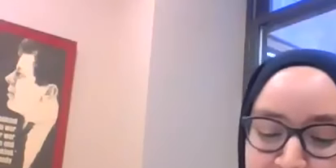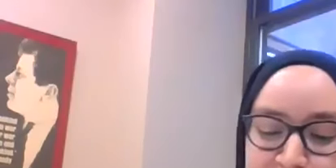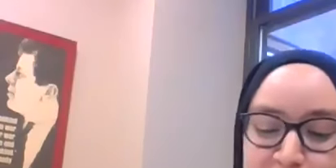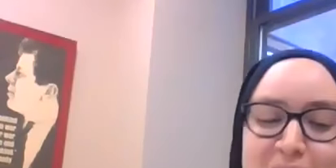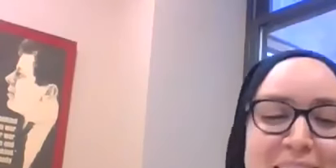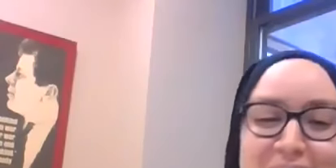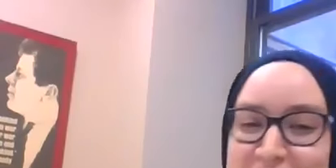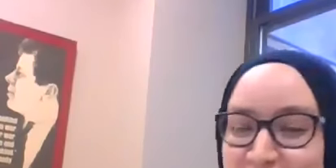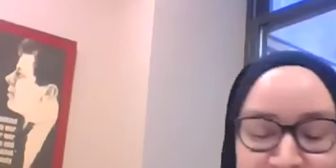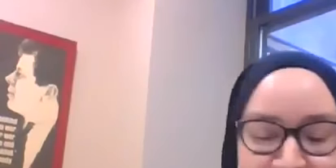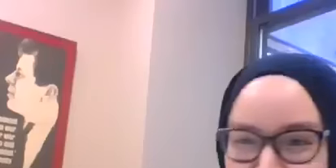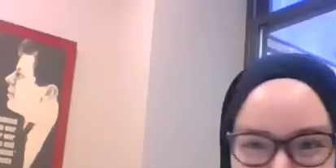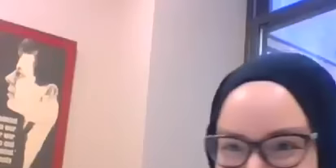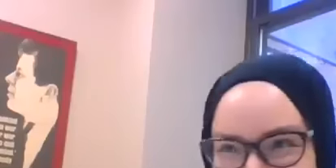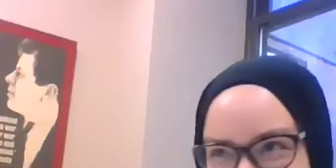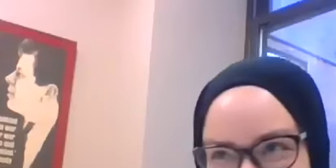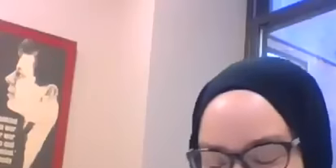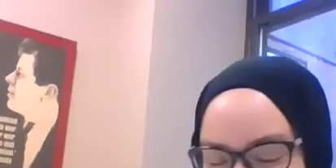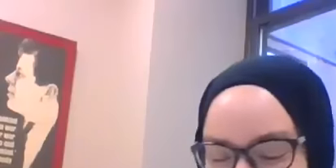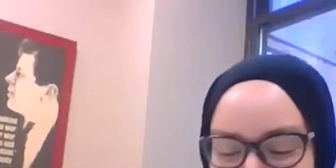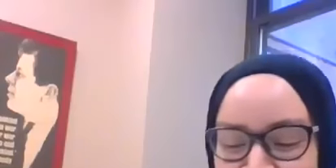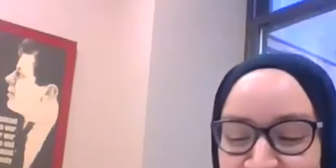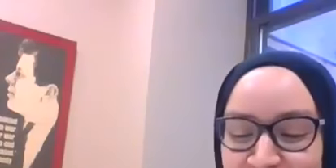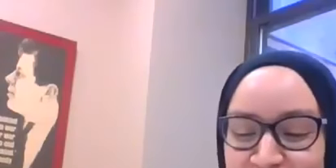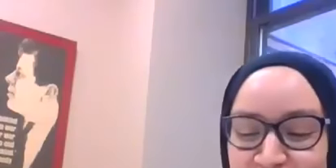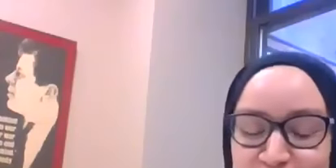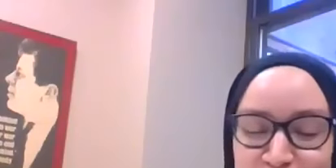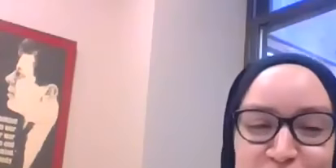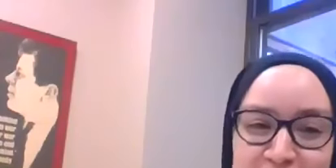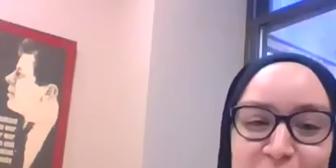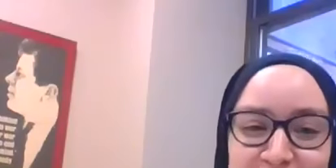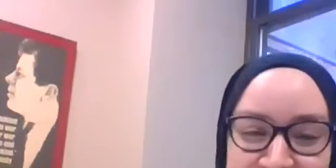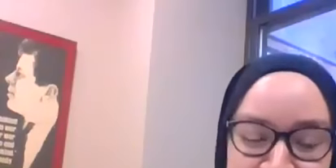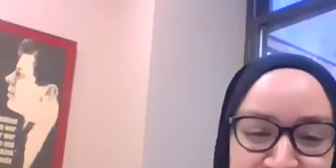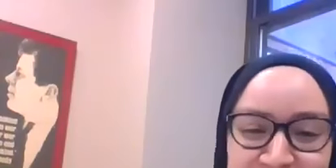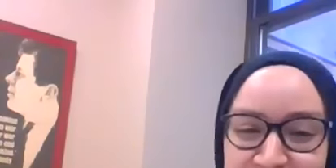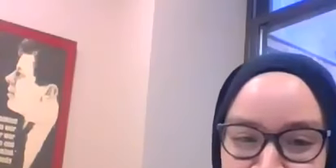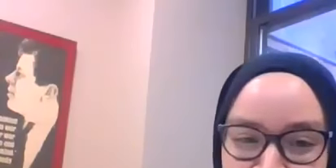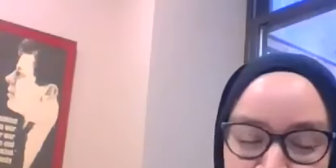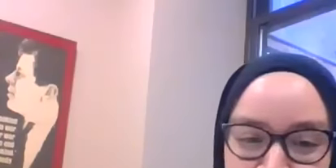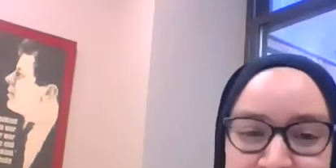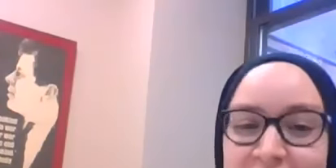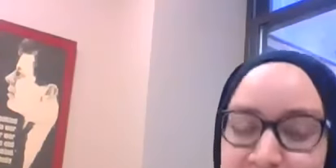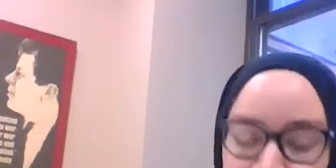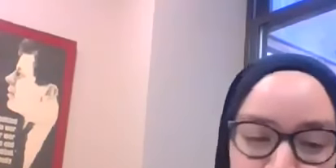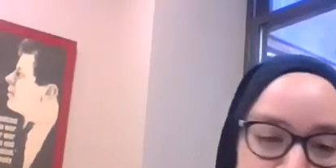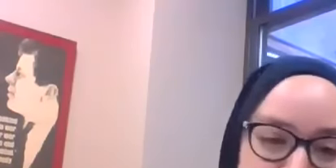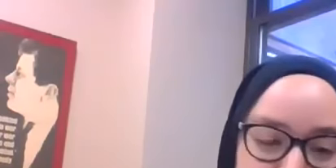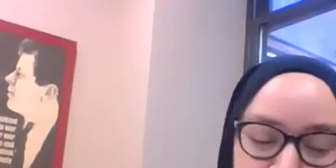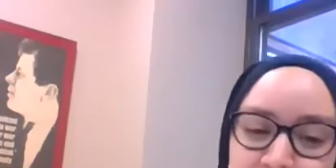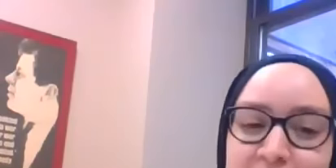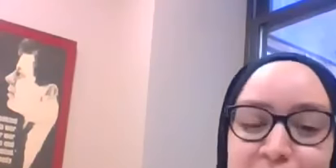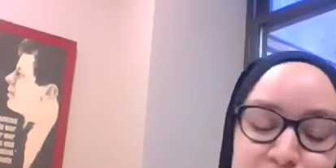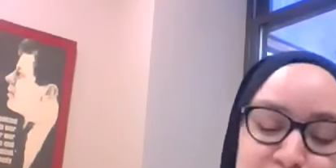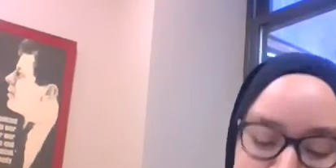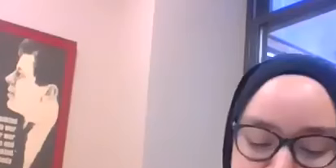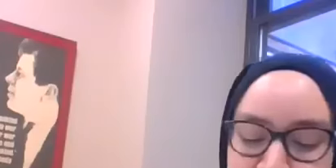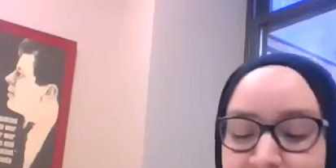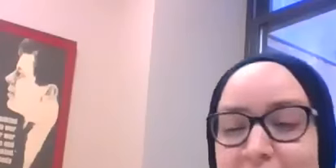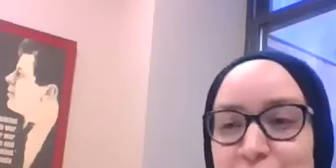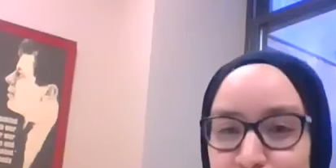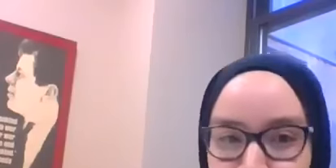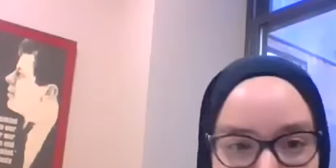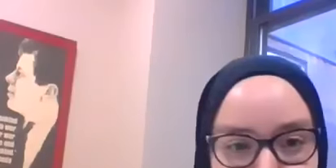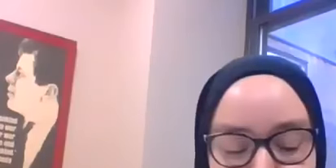middle but um i did want to get quickly back to that answer if you should try to work it out with your landlord get into a repayment agreement if you